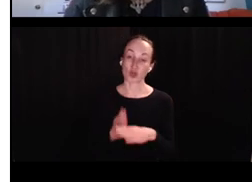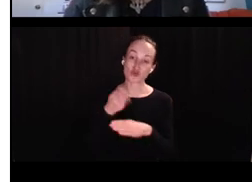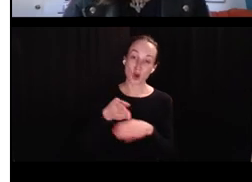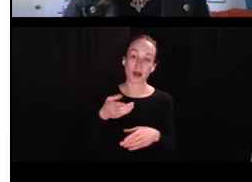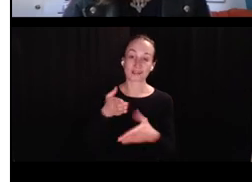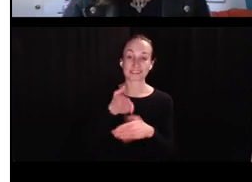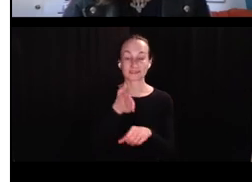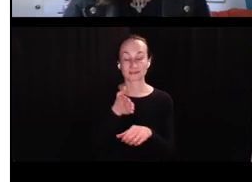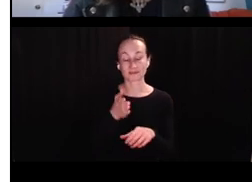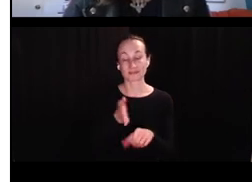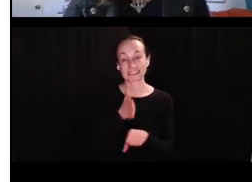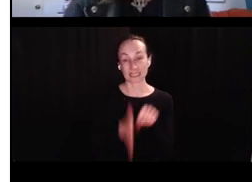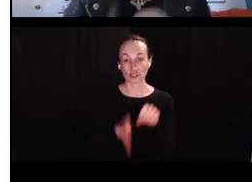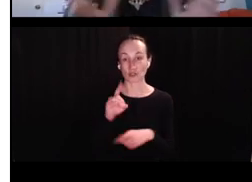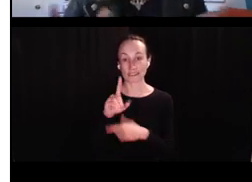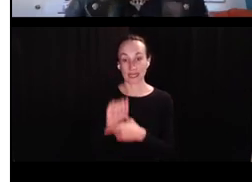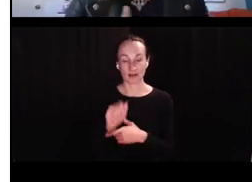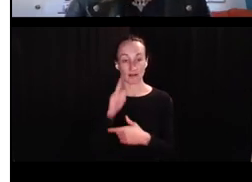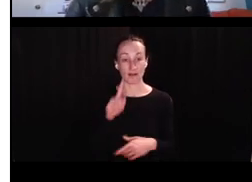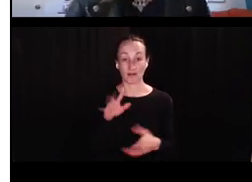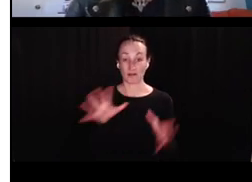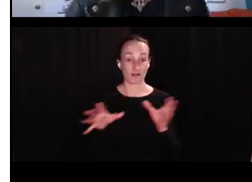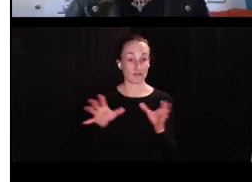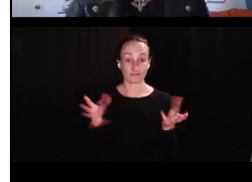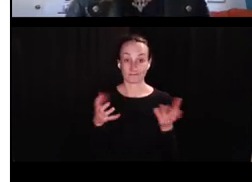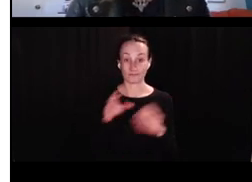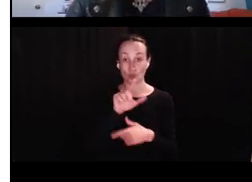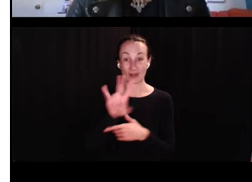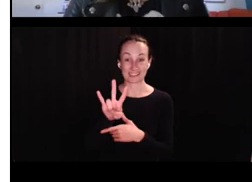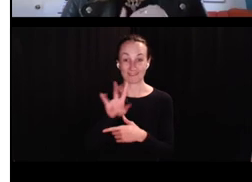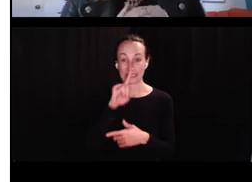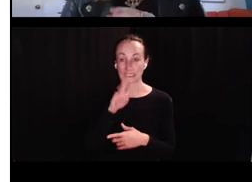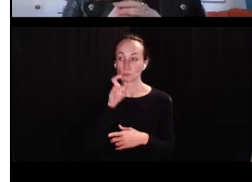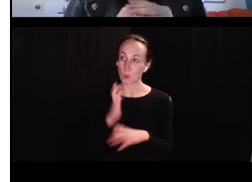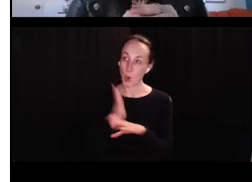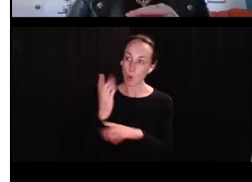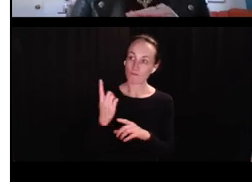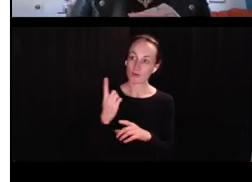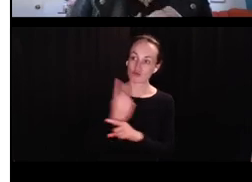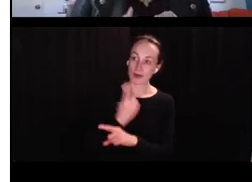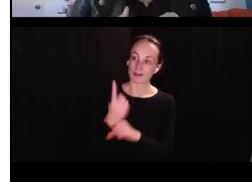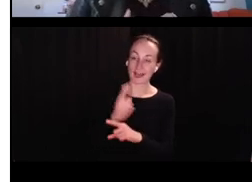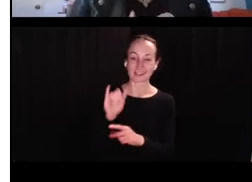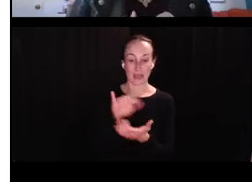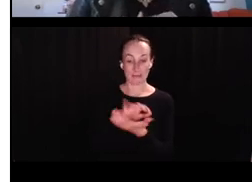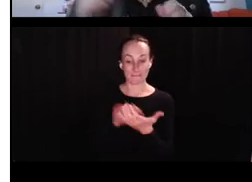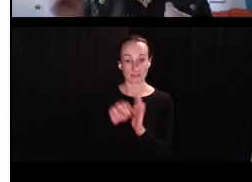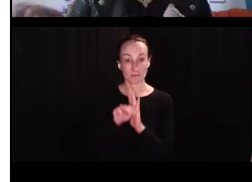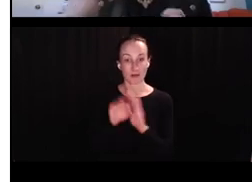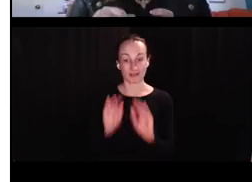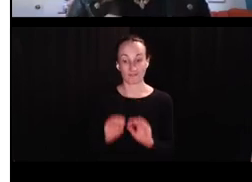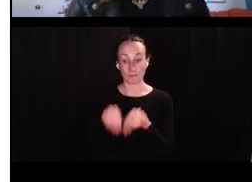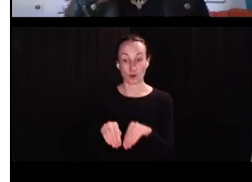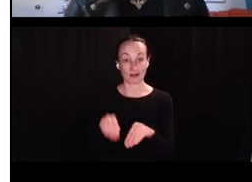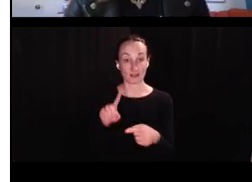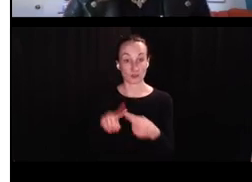interesting. Um, so just this cross-sectional data of 27 kids who over-regulize, um, the